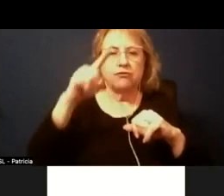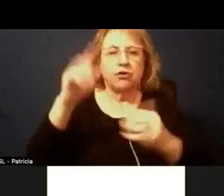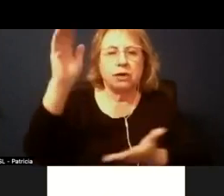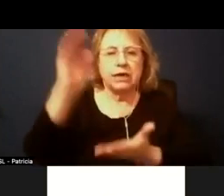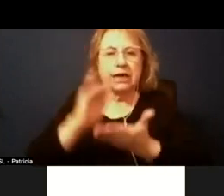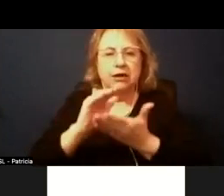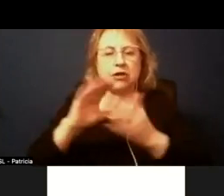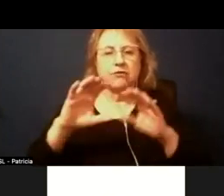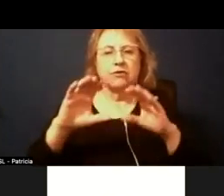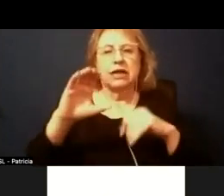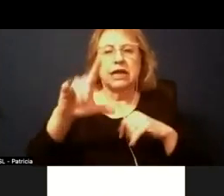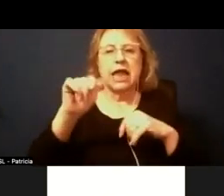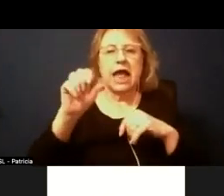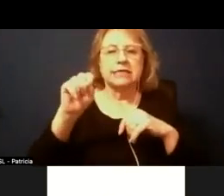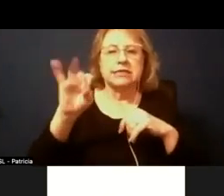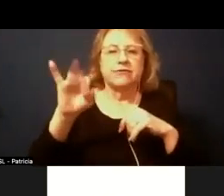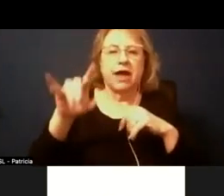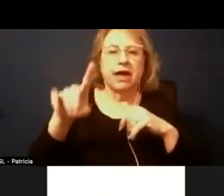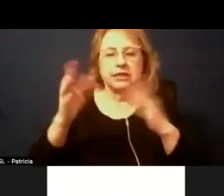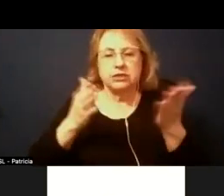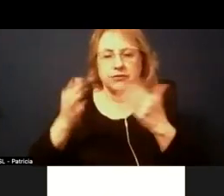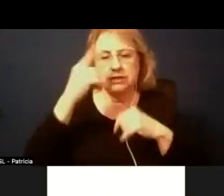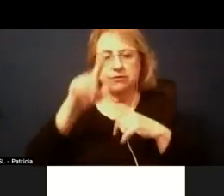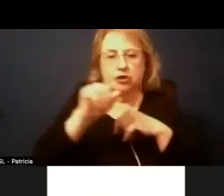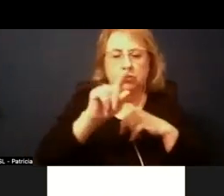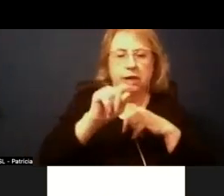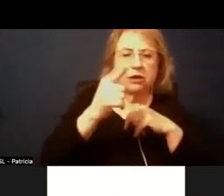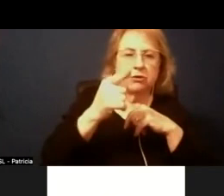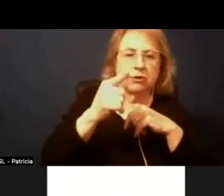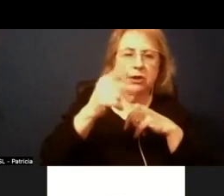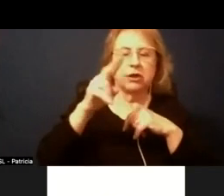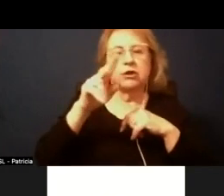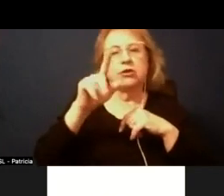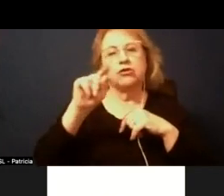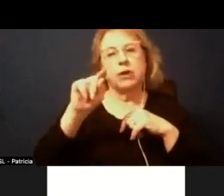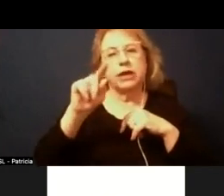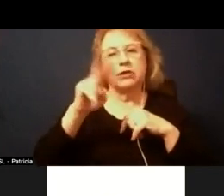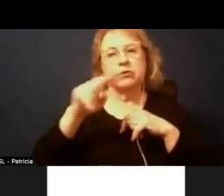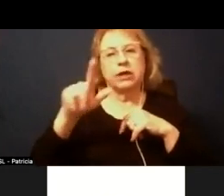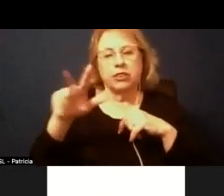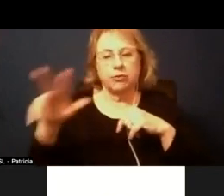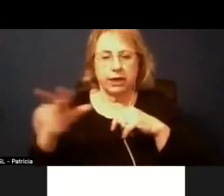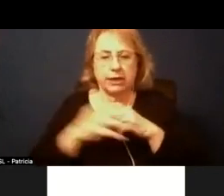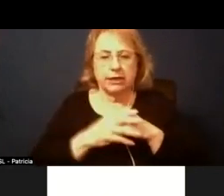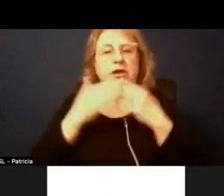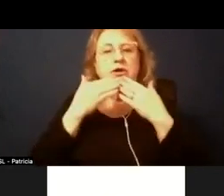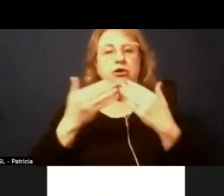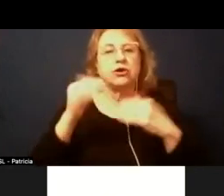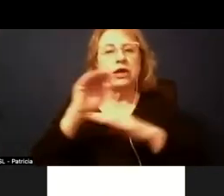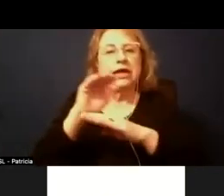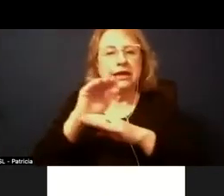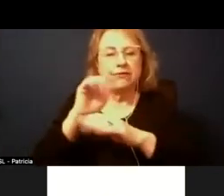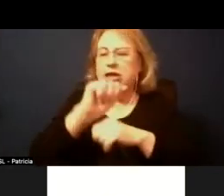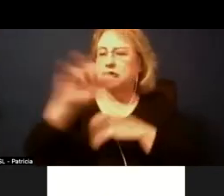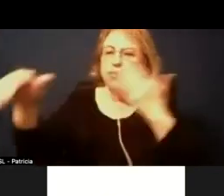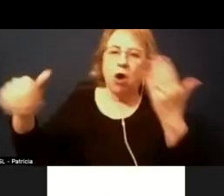services for 2022 2023 good evening board president proctor um members of the board superintendent